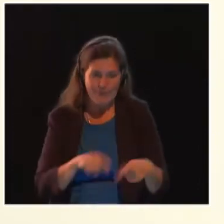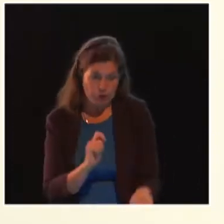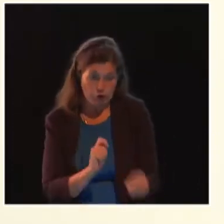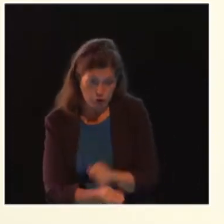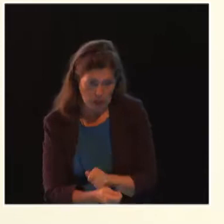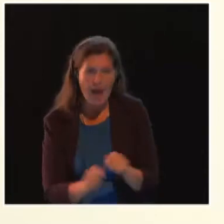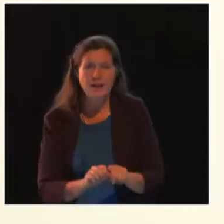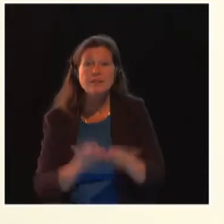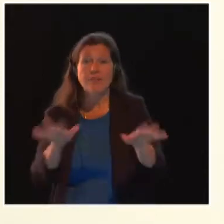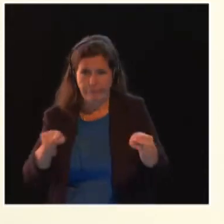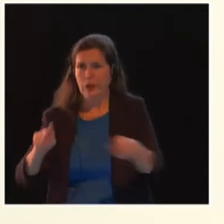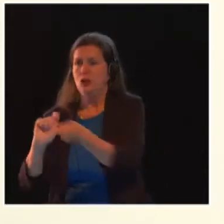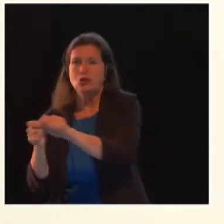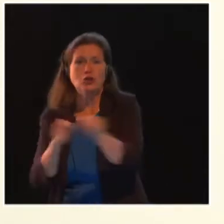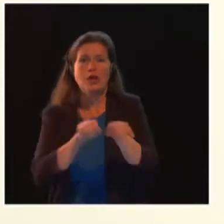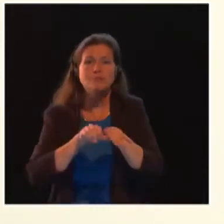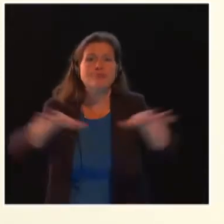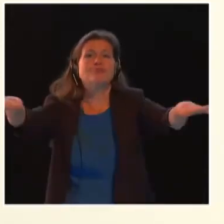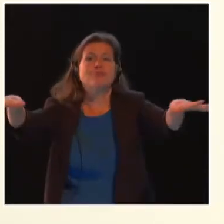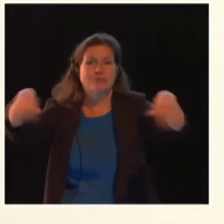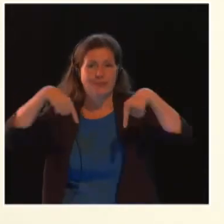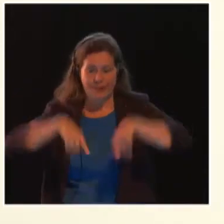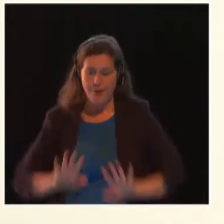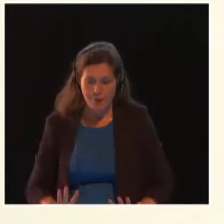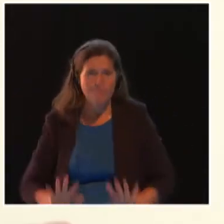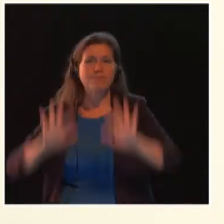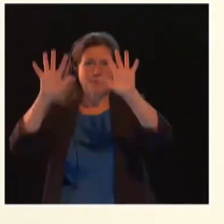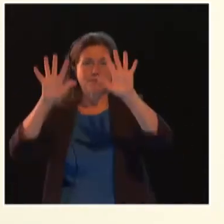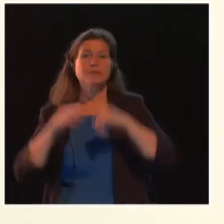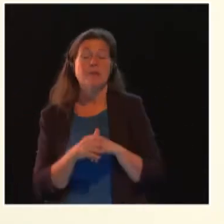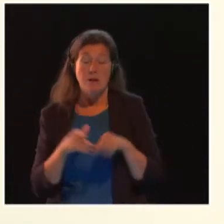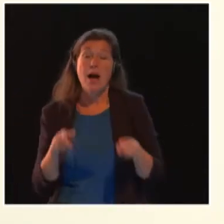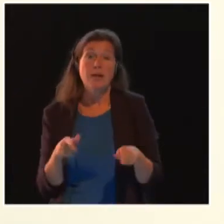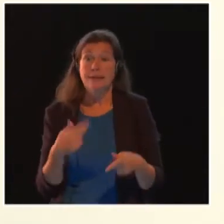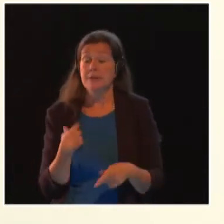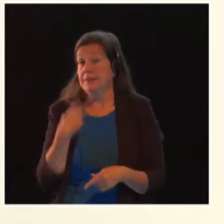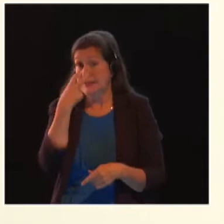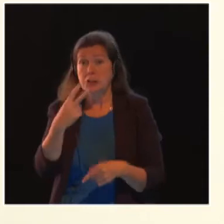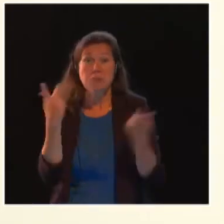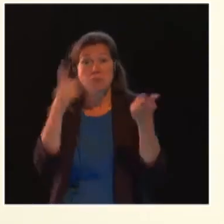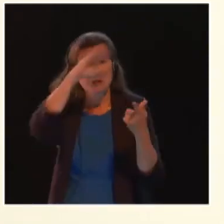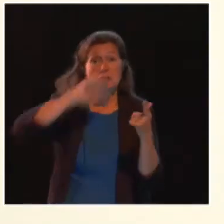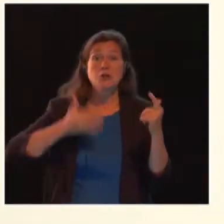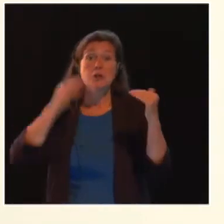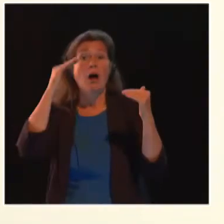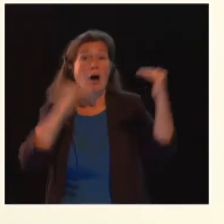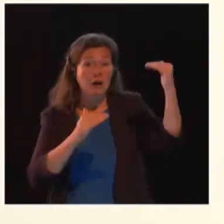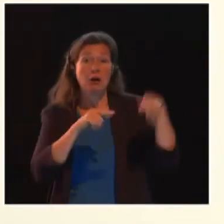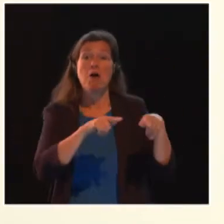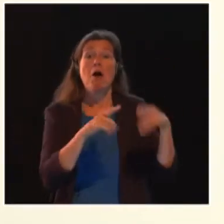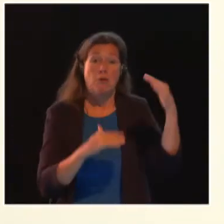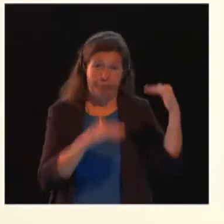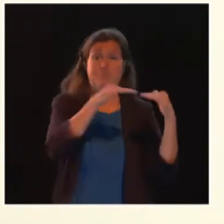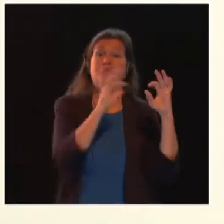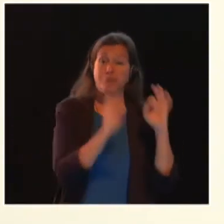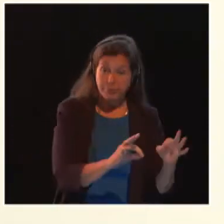happens, we are not going to see either an end to gender inequality or violence against women. And